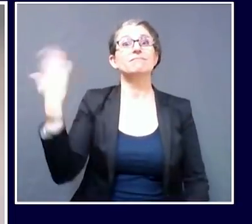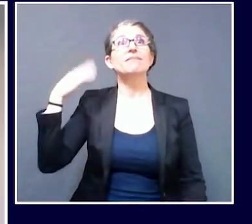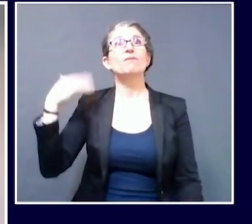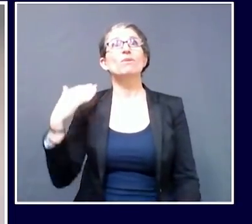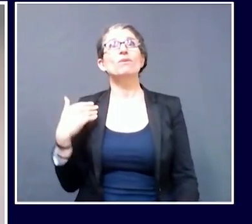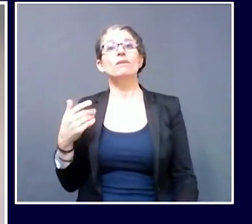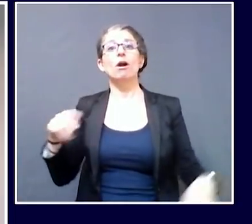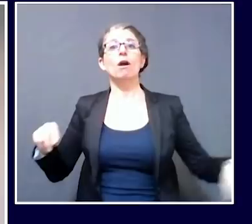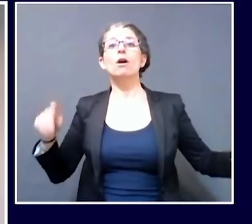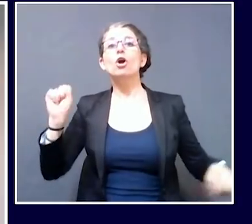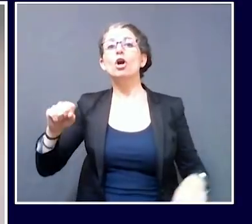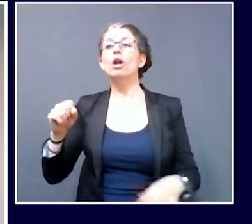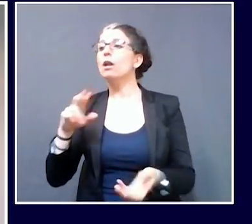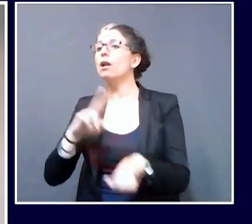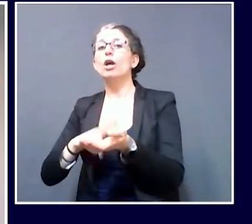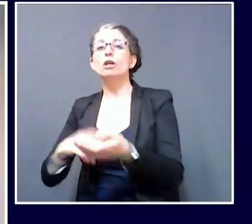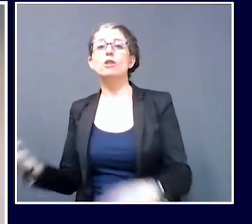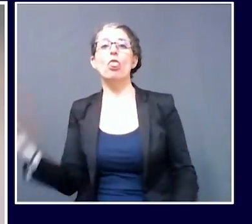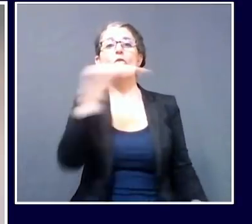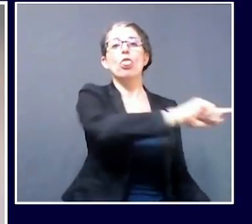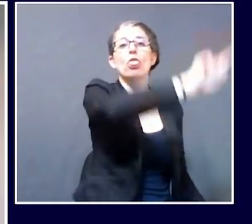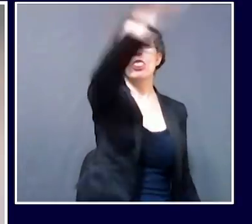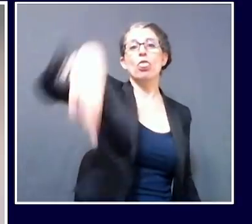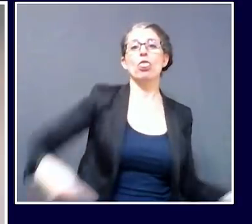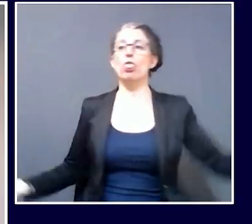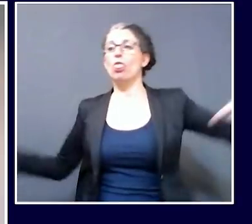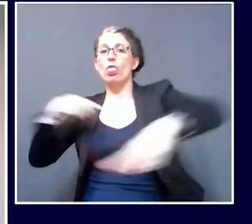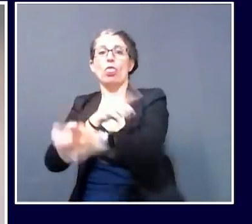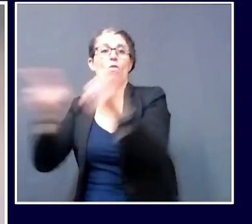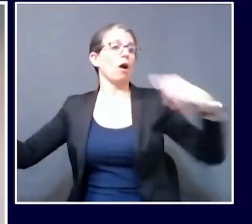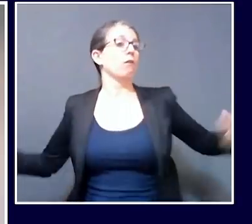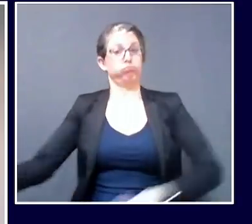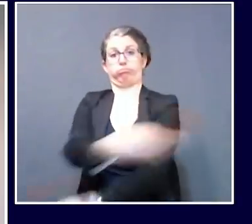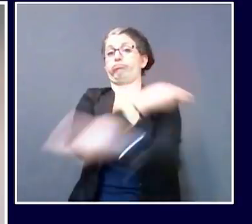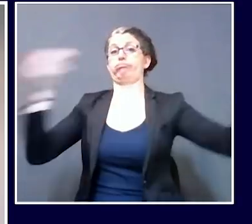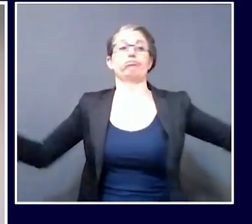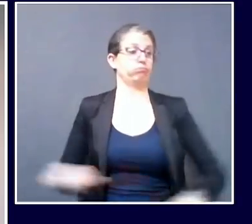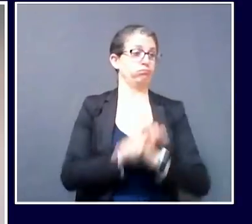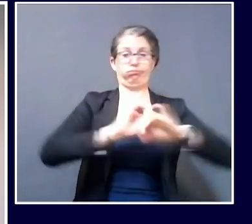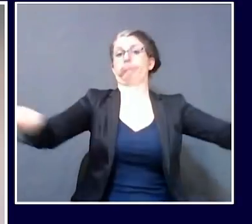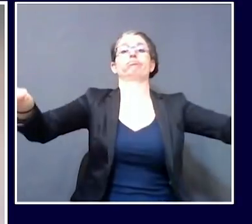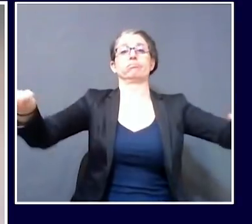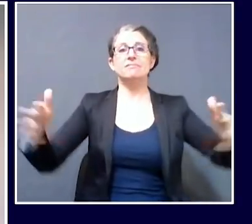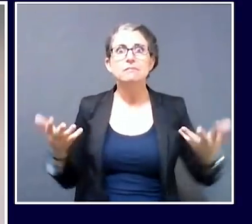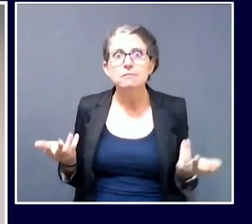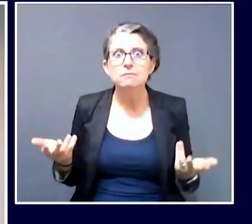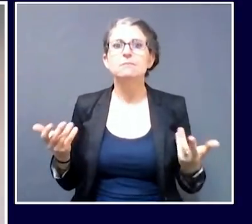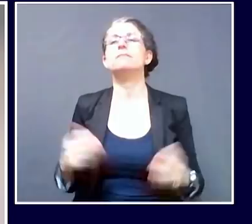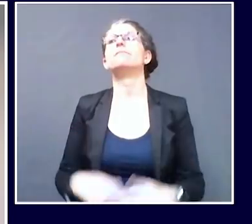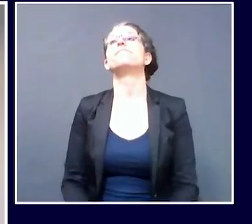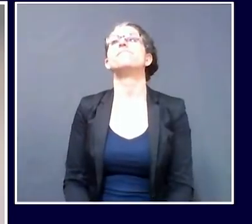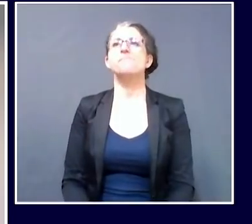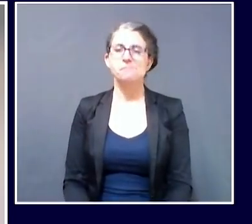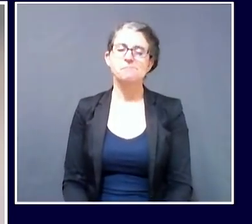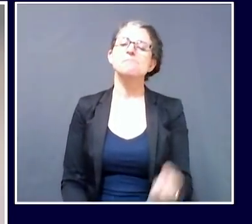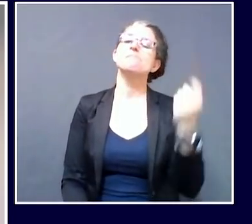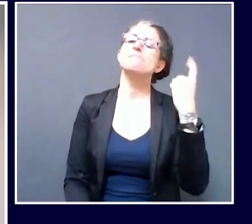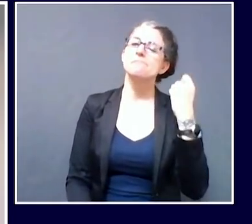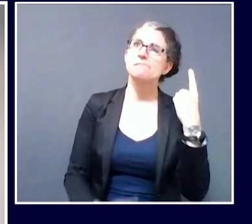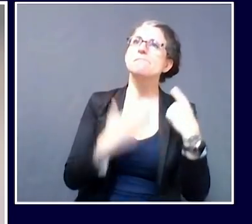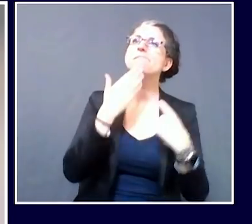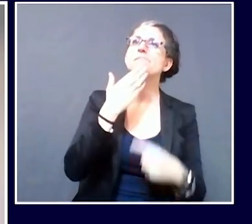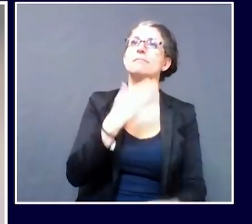Maine, but from talking to our colleagues across the country. Thank you. I'm going to turn next to Joe Lawler at the Press Herald.